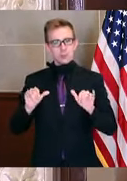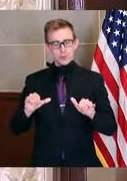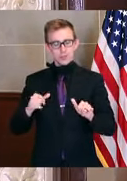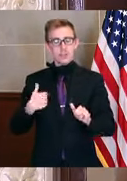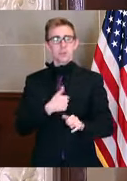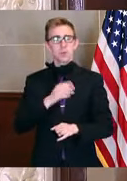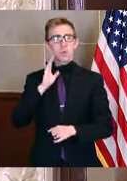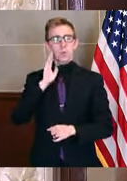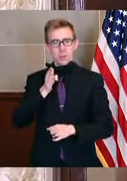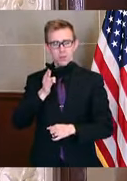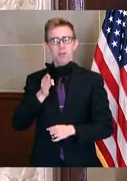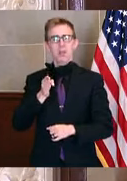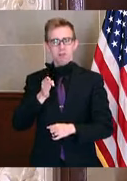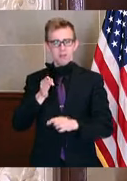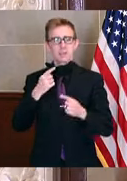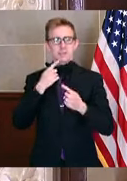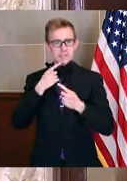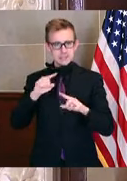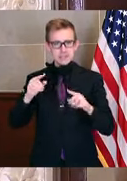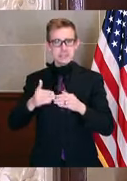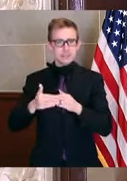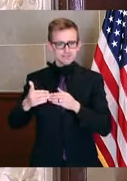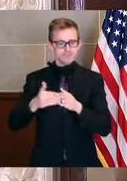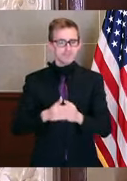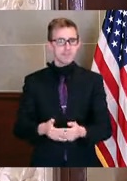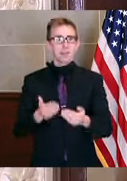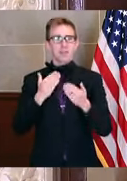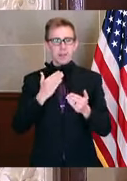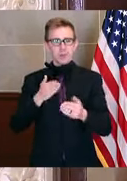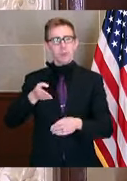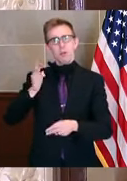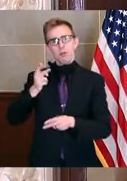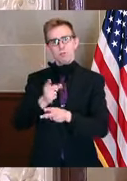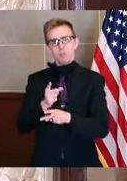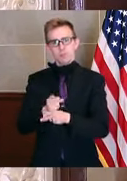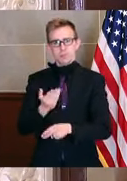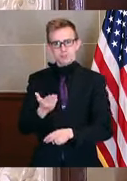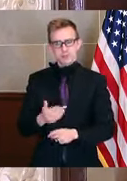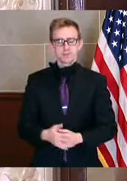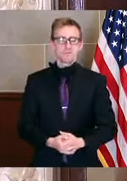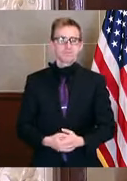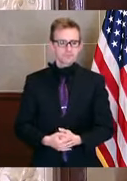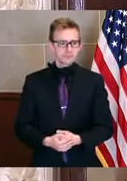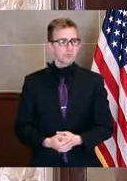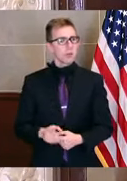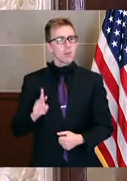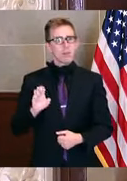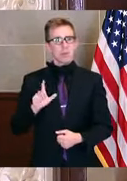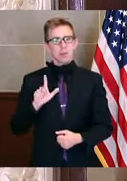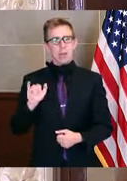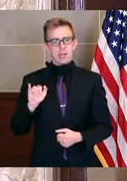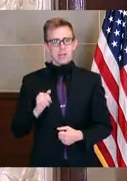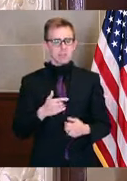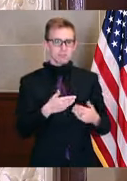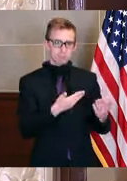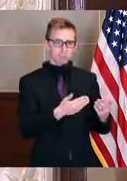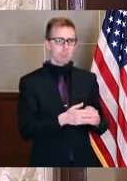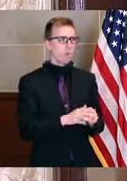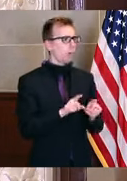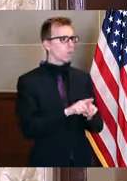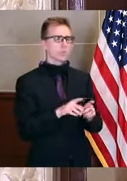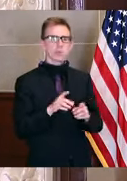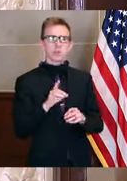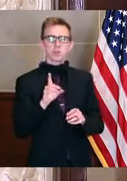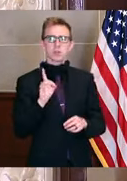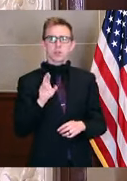will, and we will succeed. Thank you and God bless. Kelly, let's open it up for questions. Also Dr.